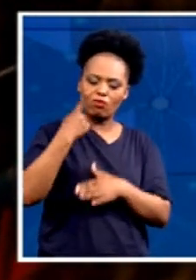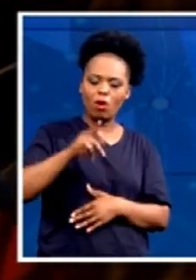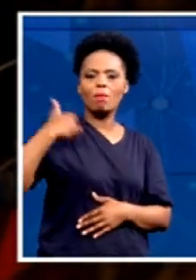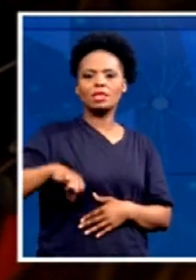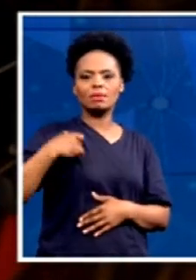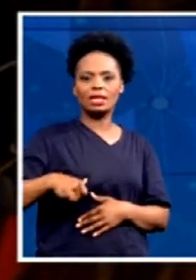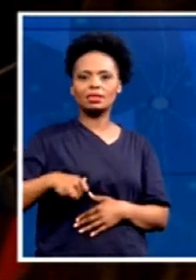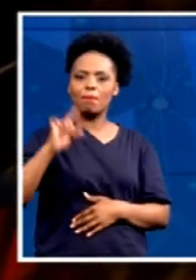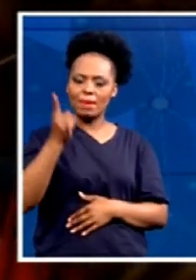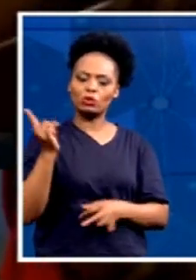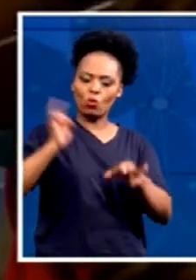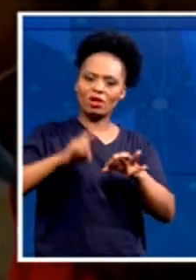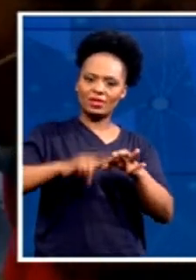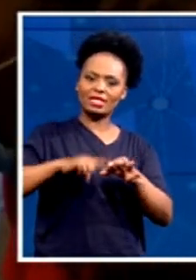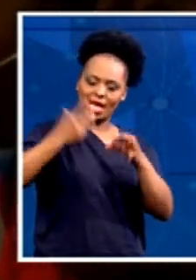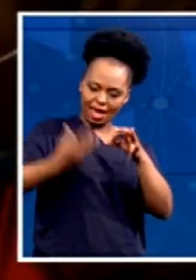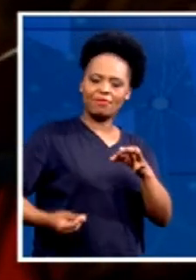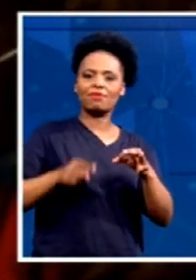so they be and qualified.